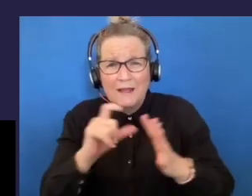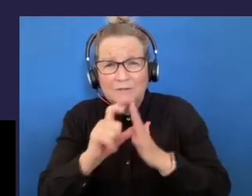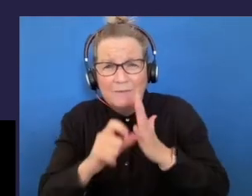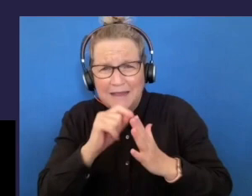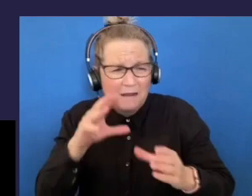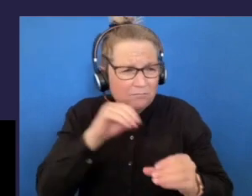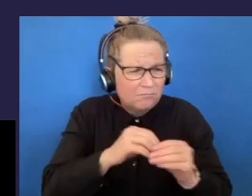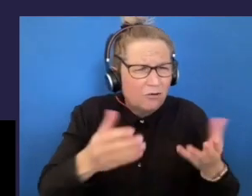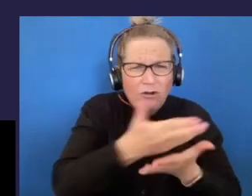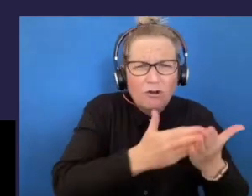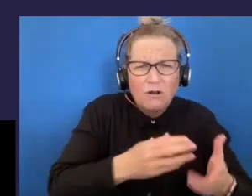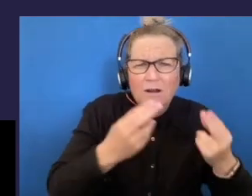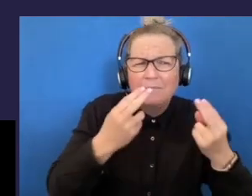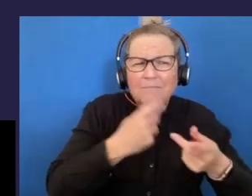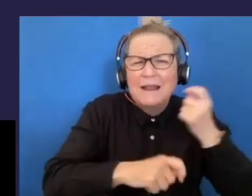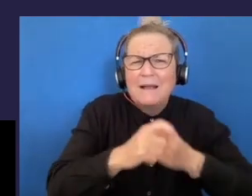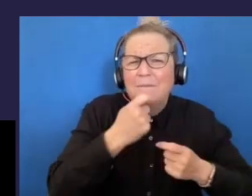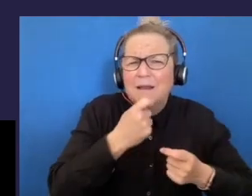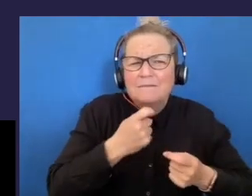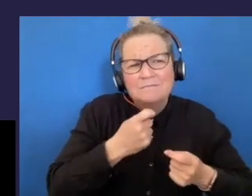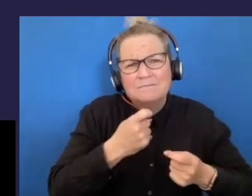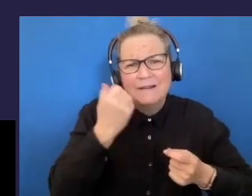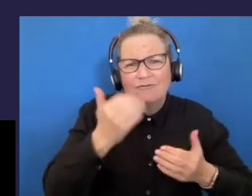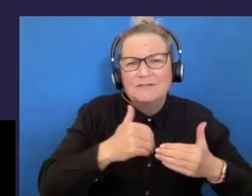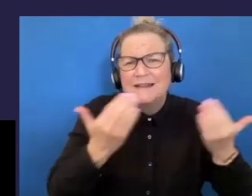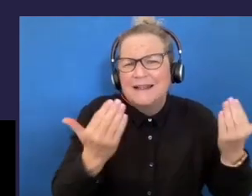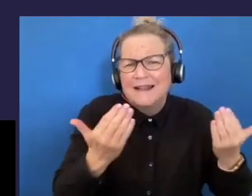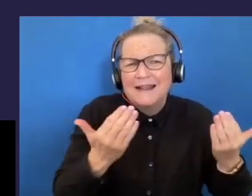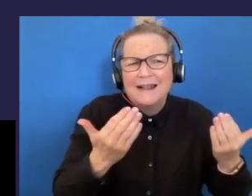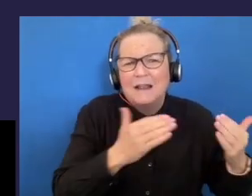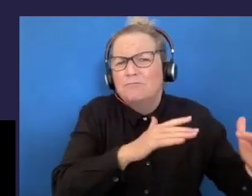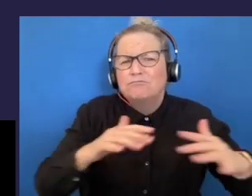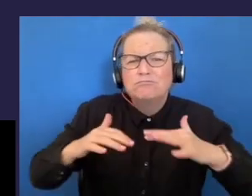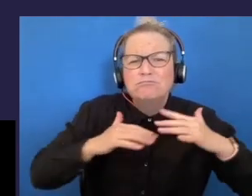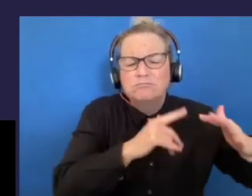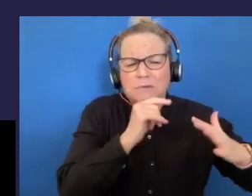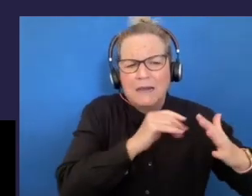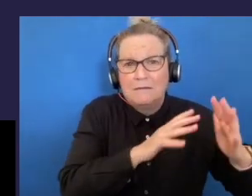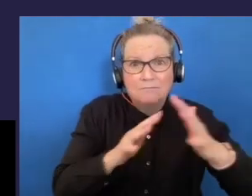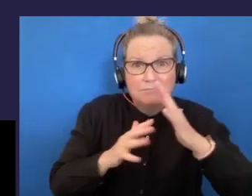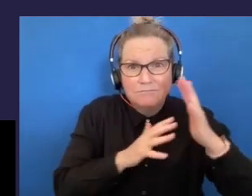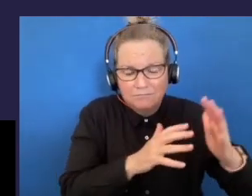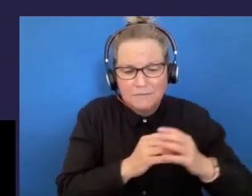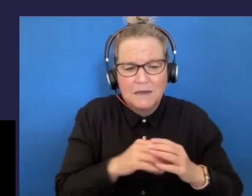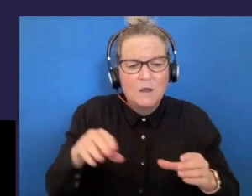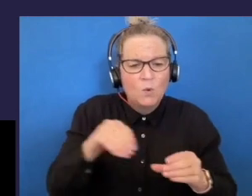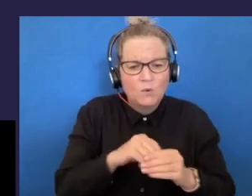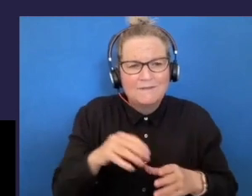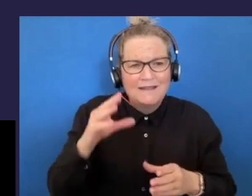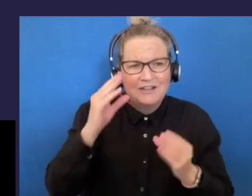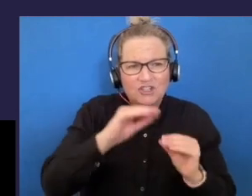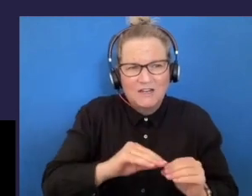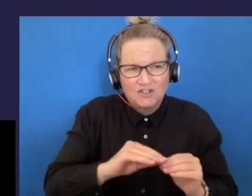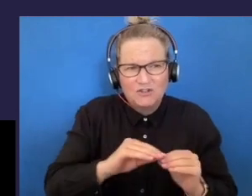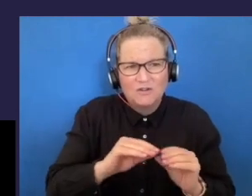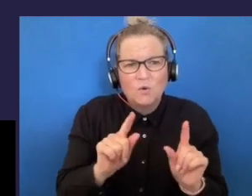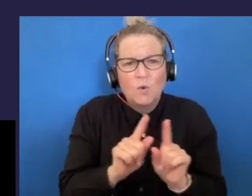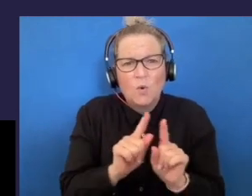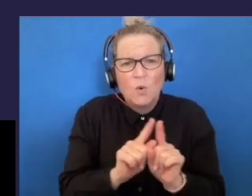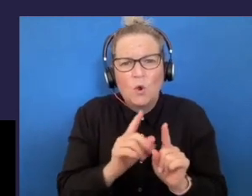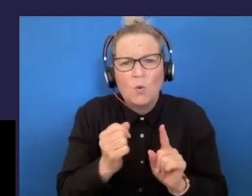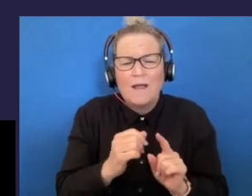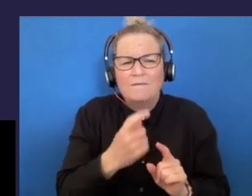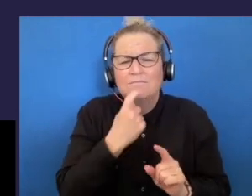The positive outcomes of inclusive education also extend to students with significant disabilities